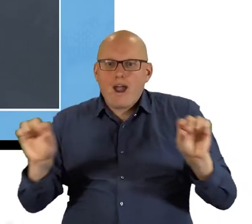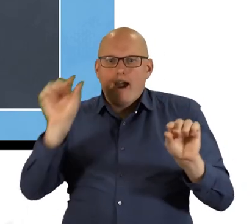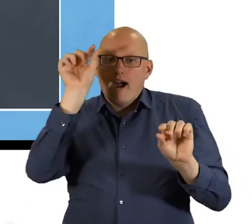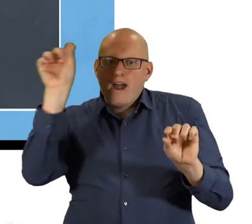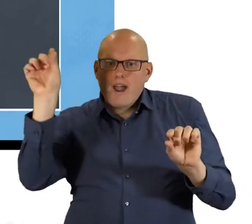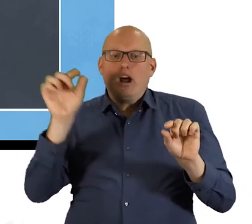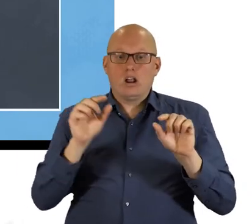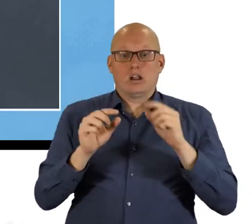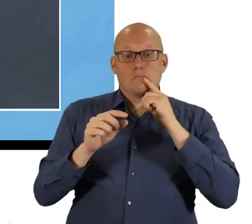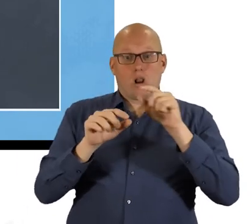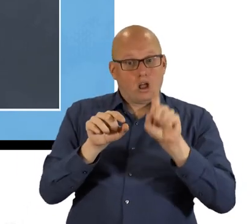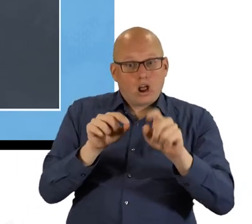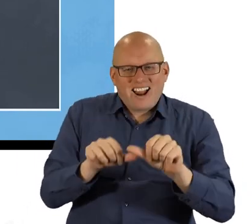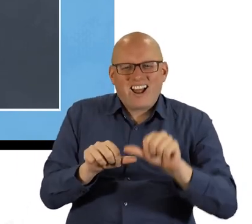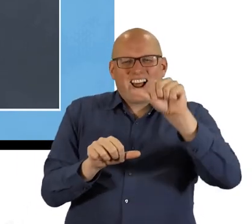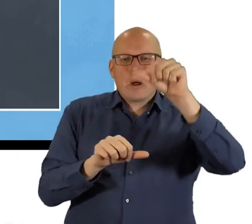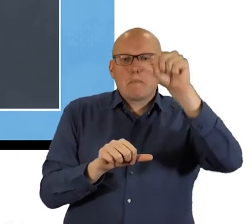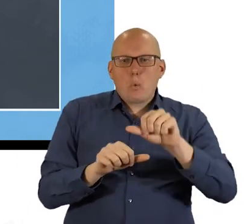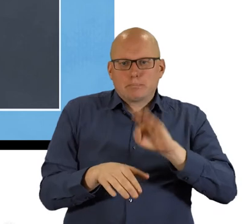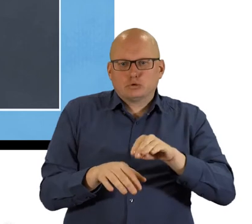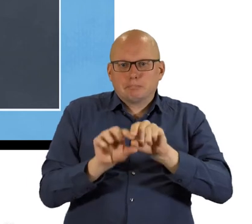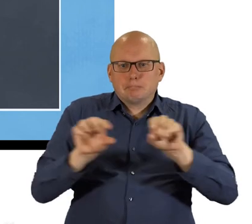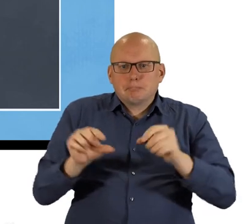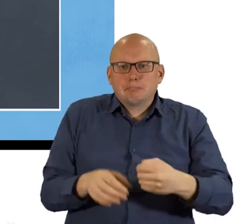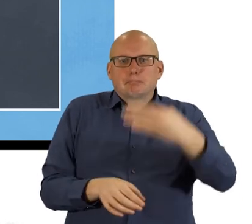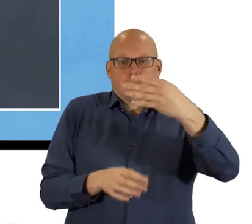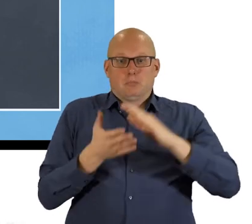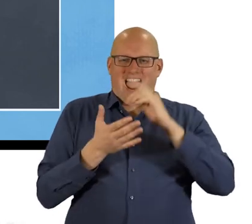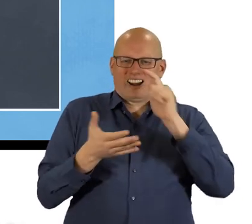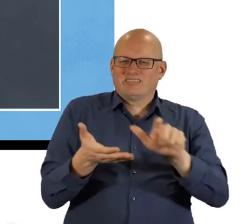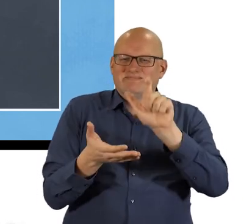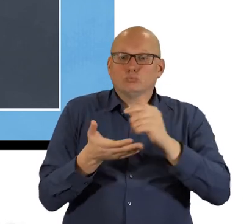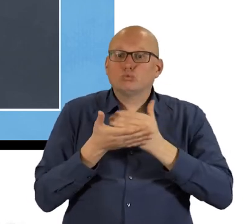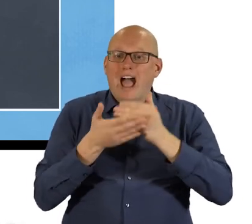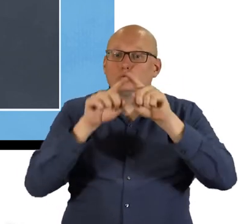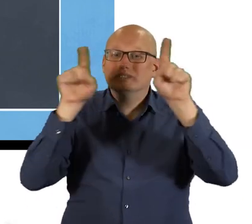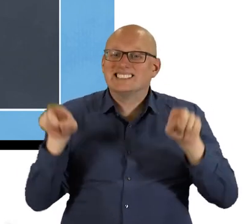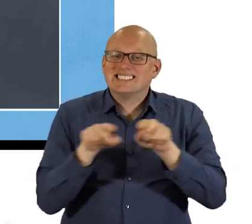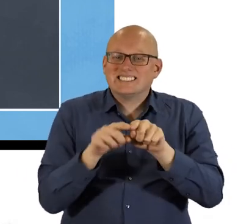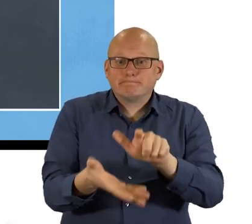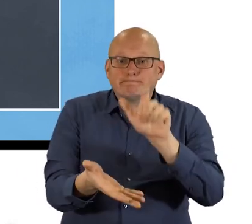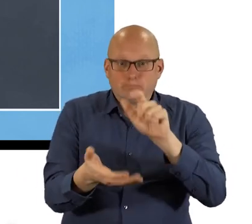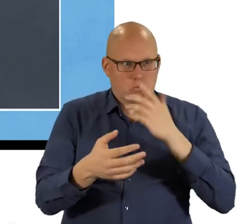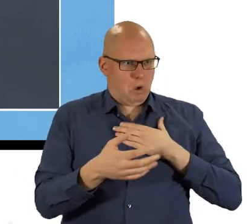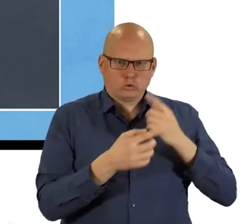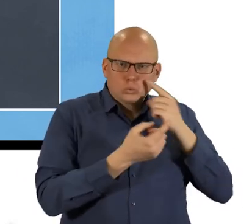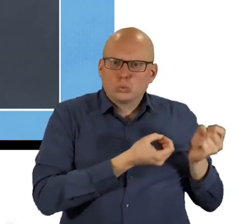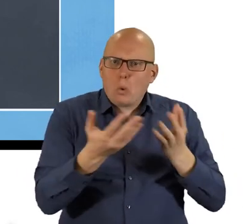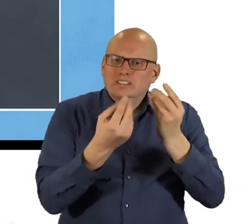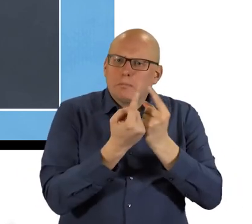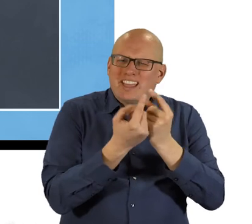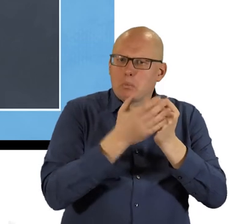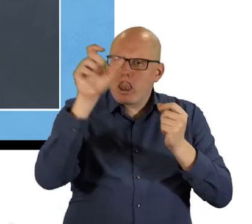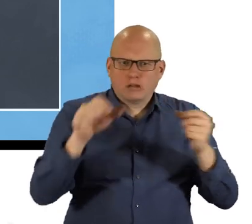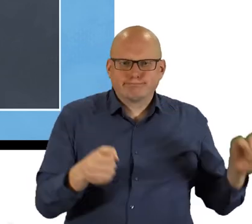A menu will also appear at the bottom of the screen. From this, you can click the Share Screen button and share relevant